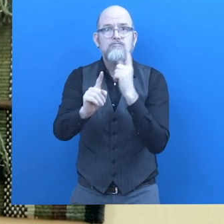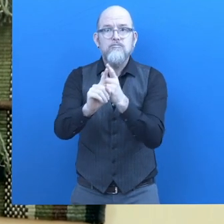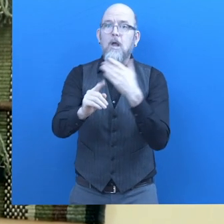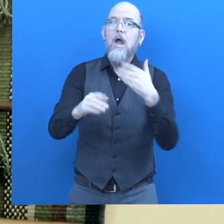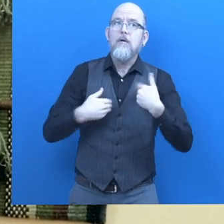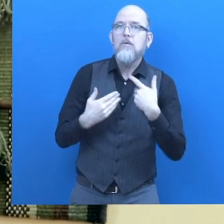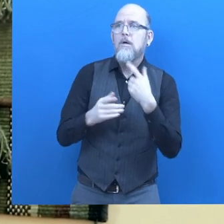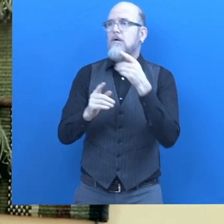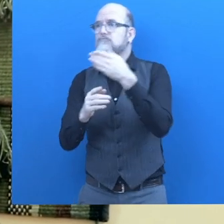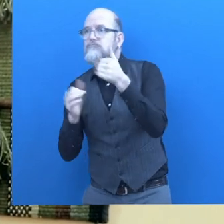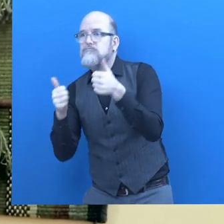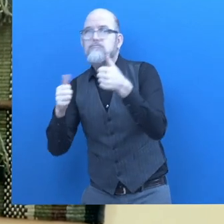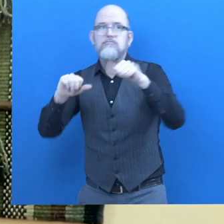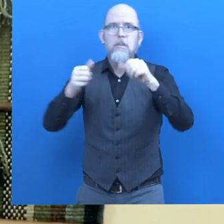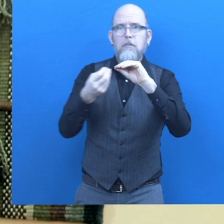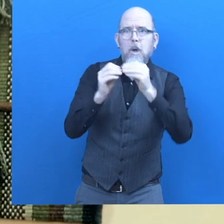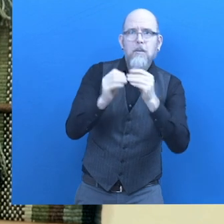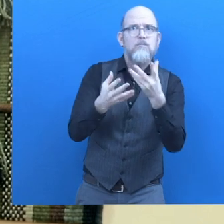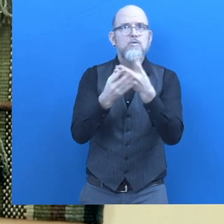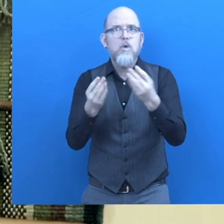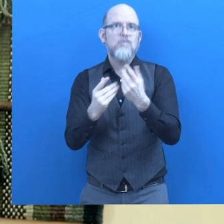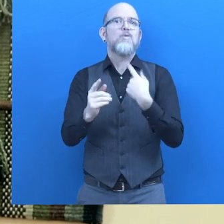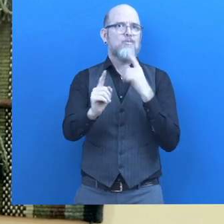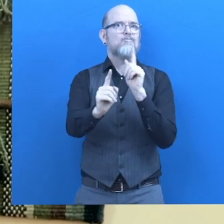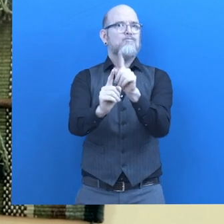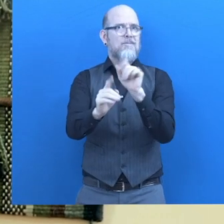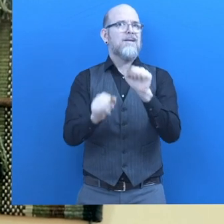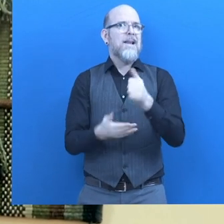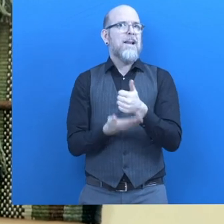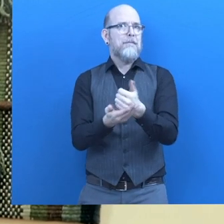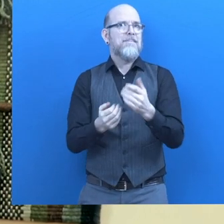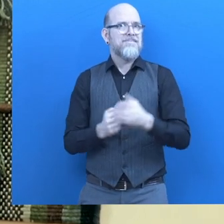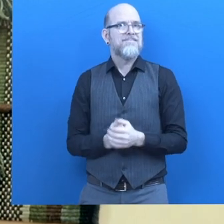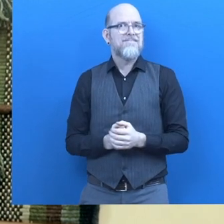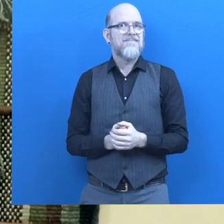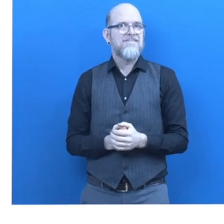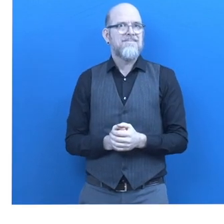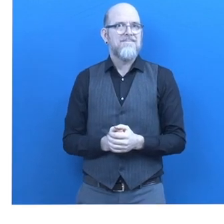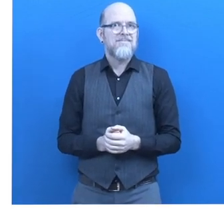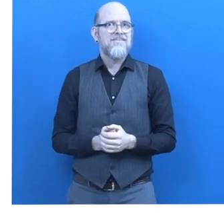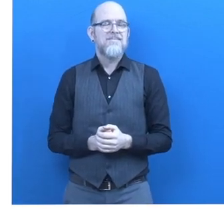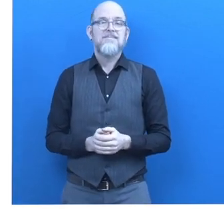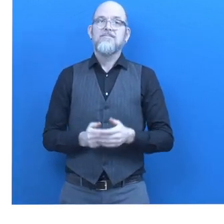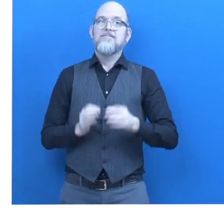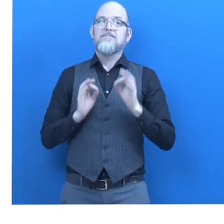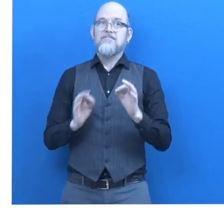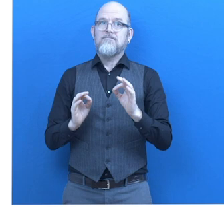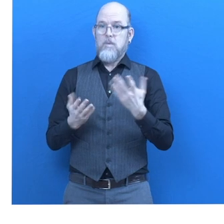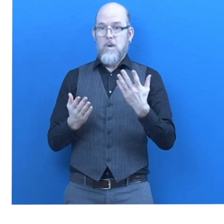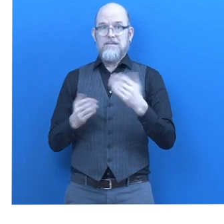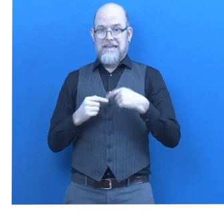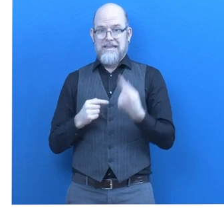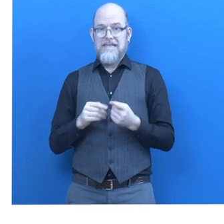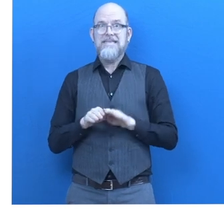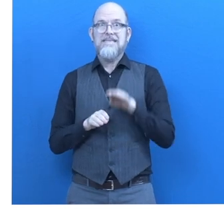-up and visits to the work side to mitigate any issues or problems that may arise on the job. What's next for